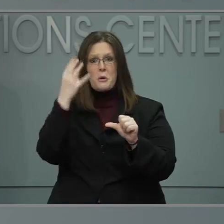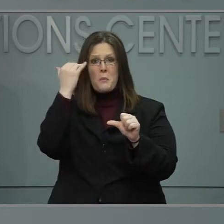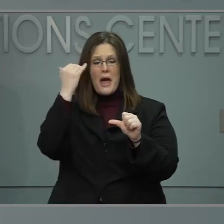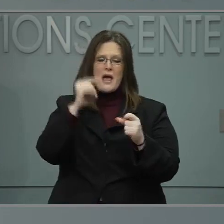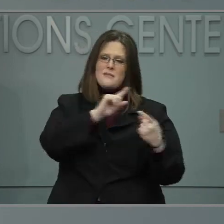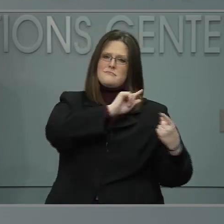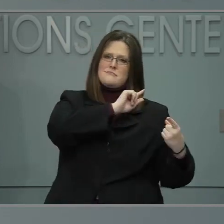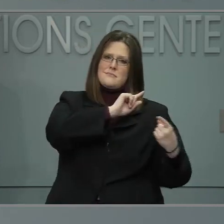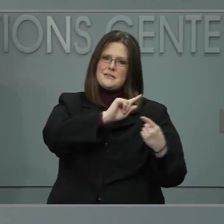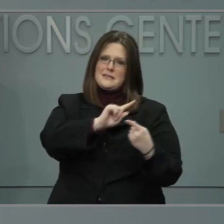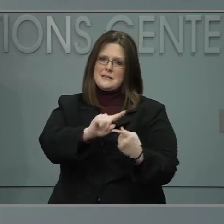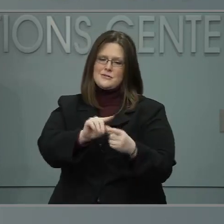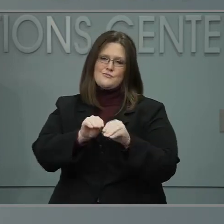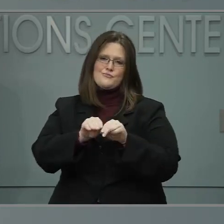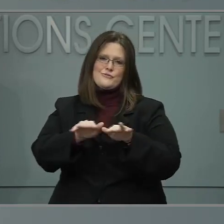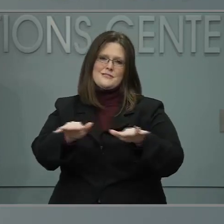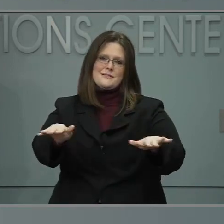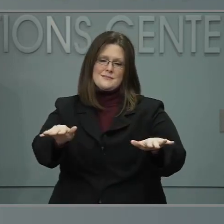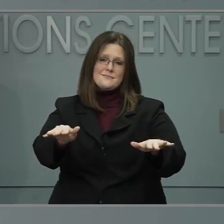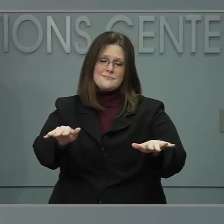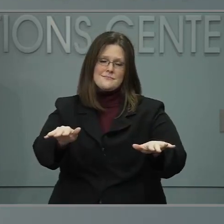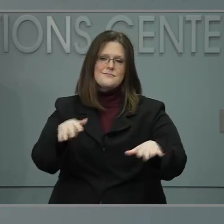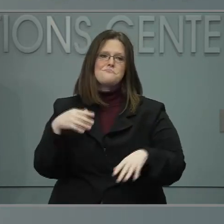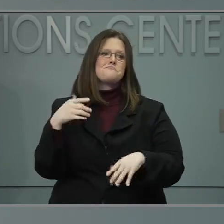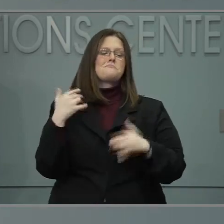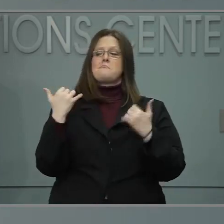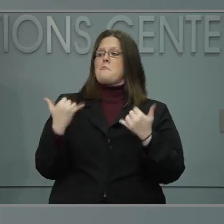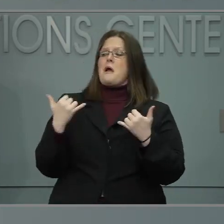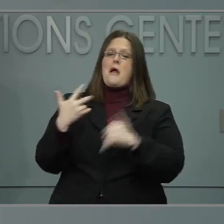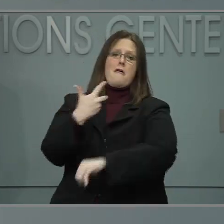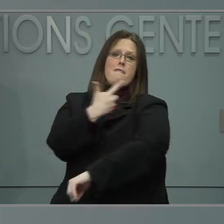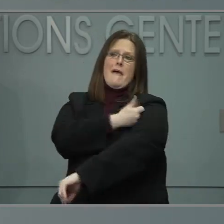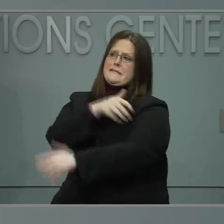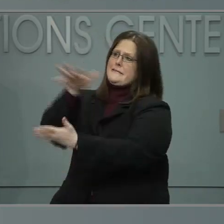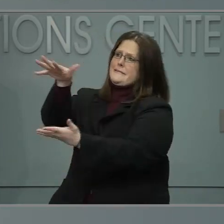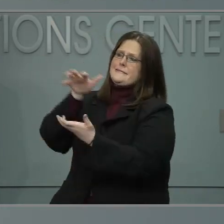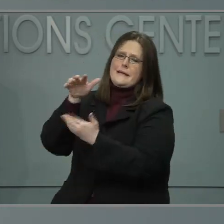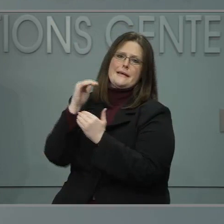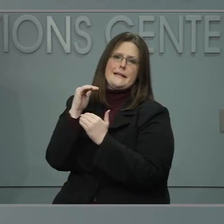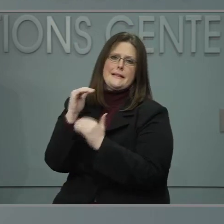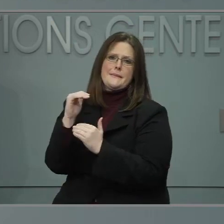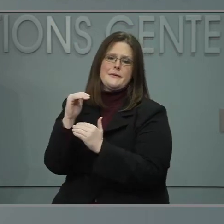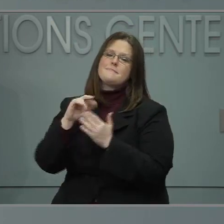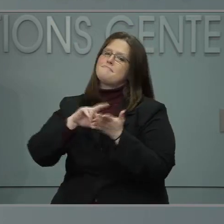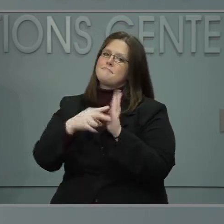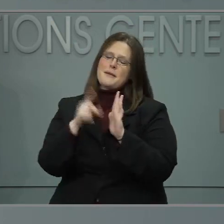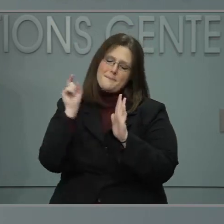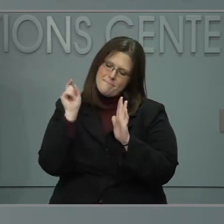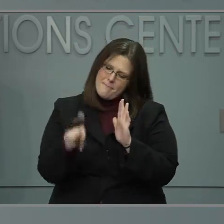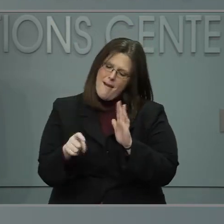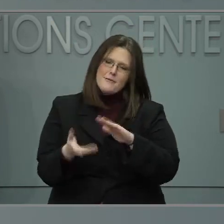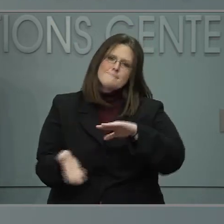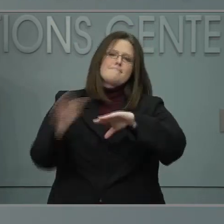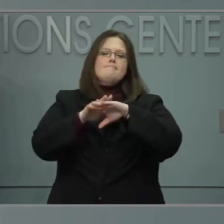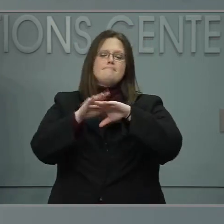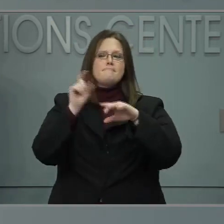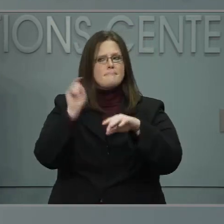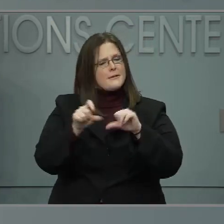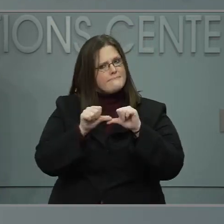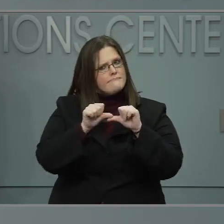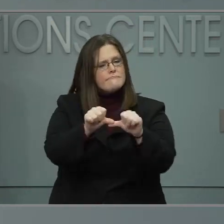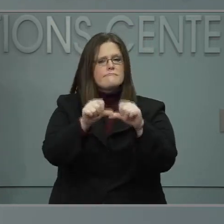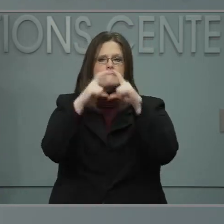and save lives until vaccines are more widely available. Distributing vaccine quickly and